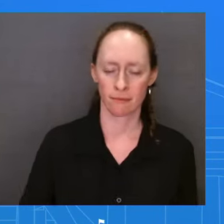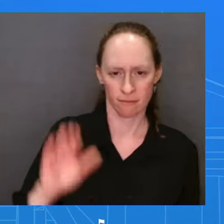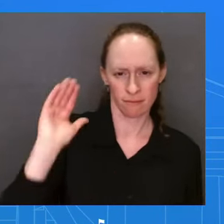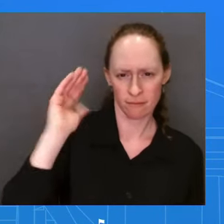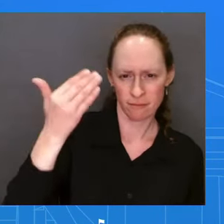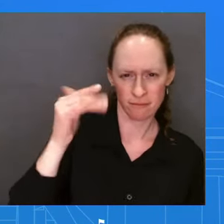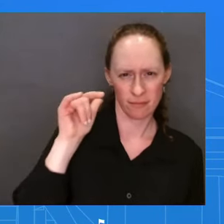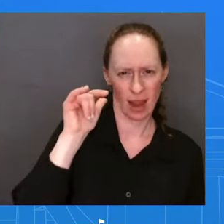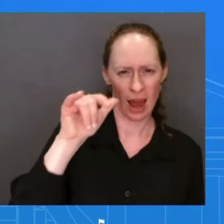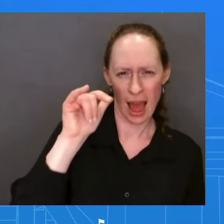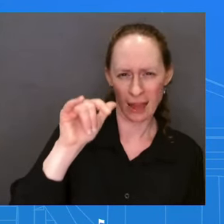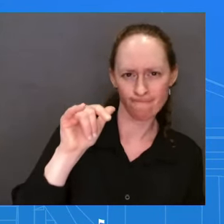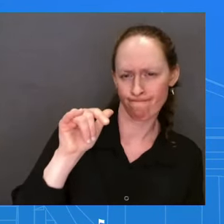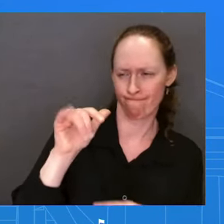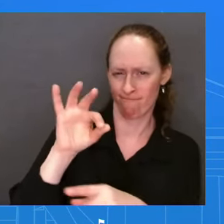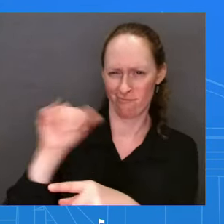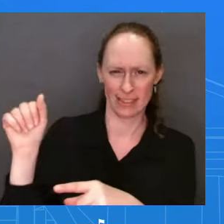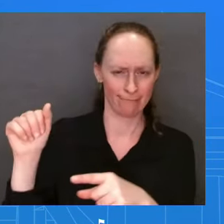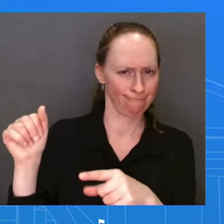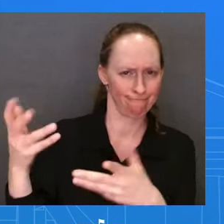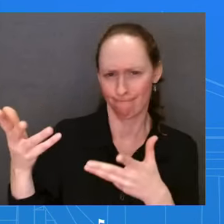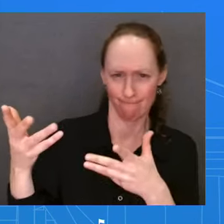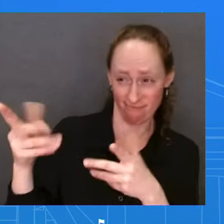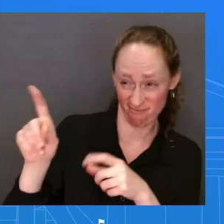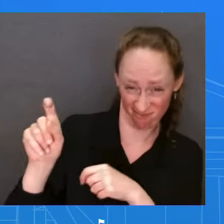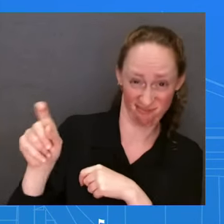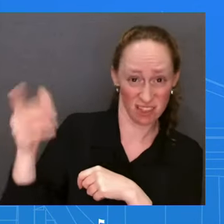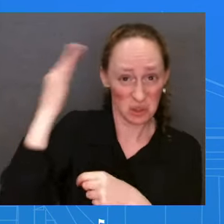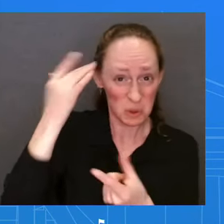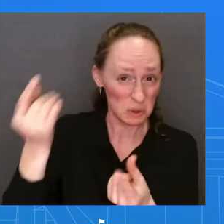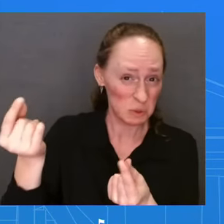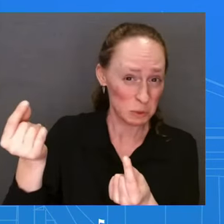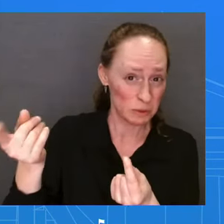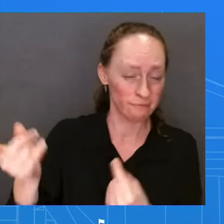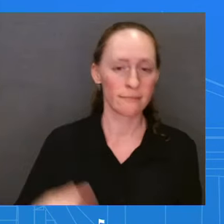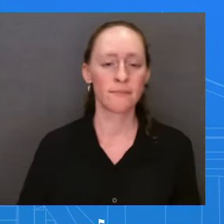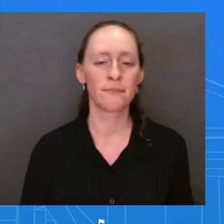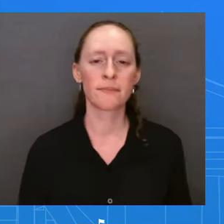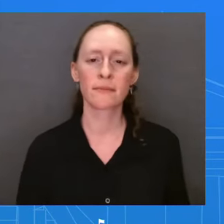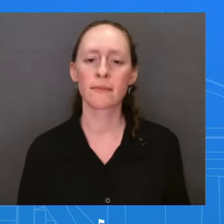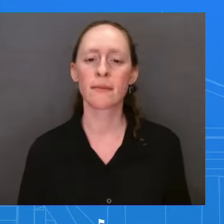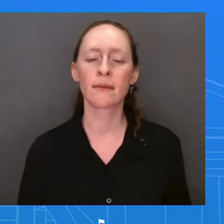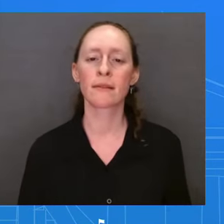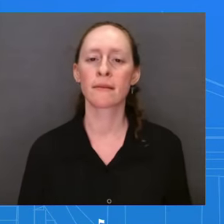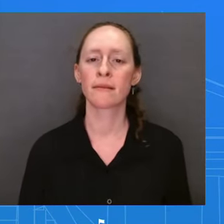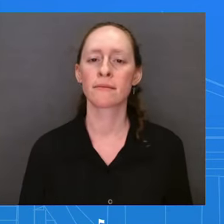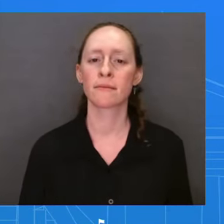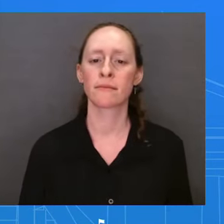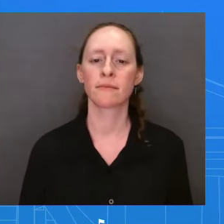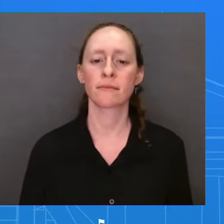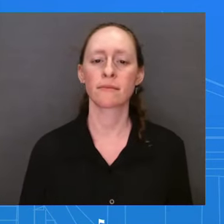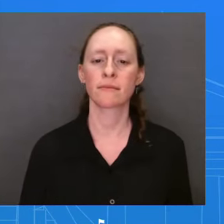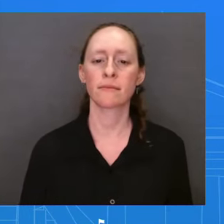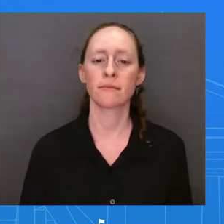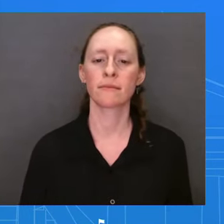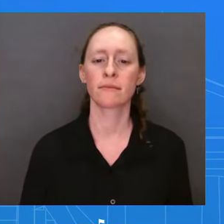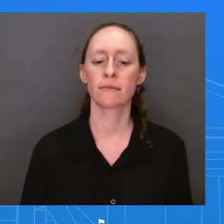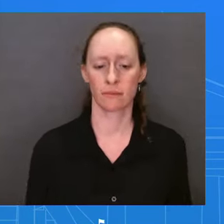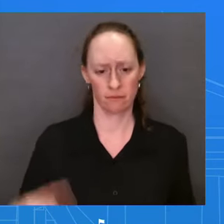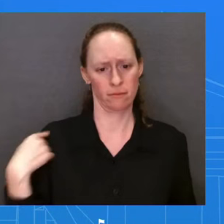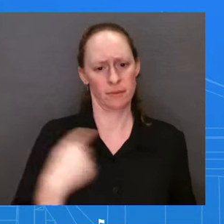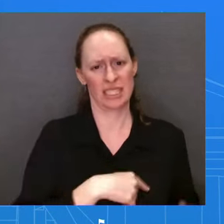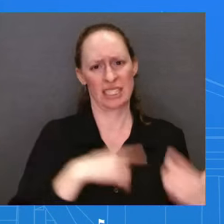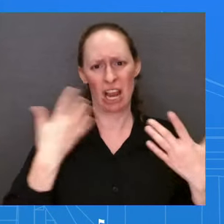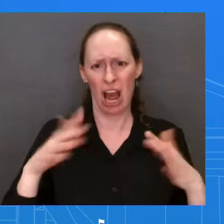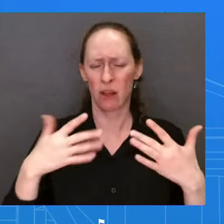have fought to swiftly confirm an FAA nominee. I don't have any personnel announcements with to share with you today,